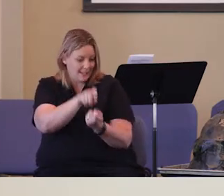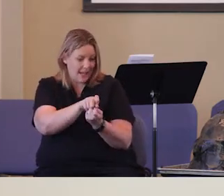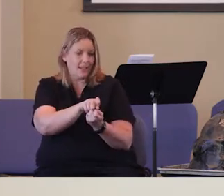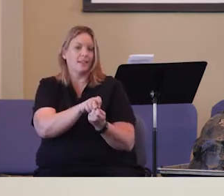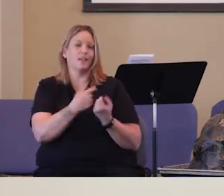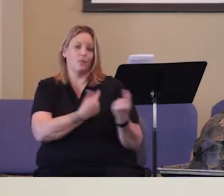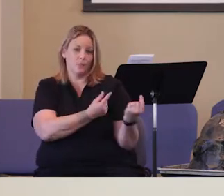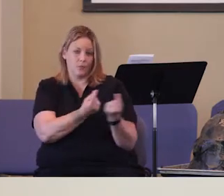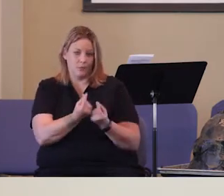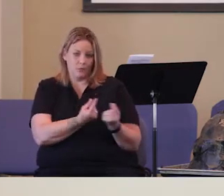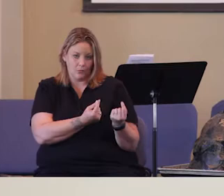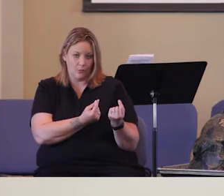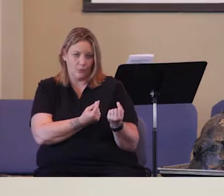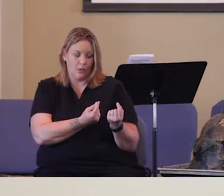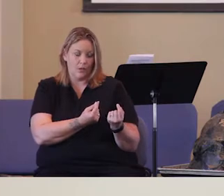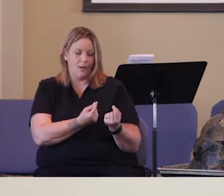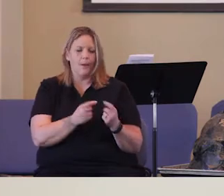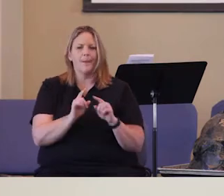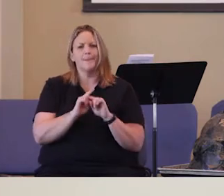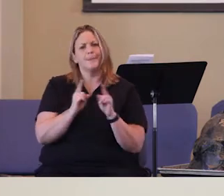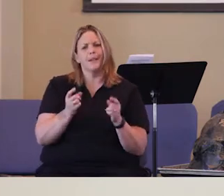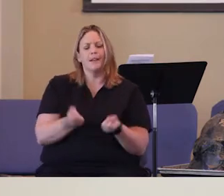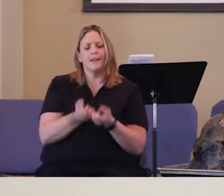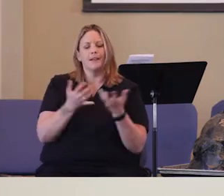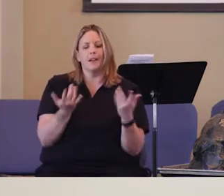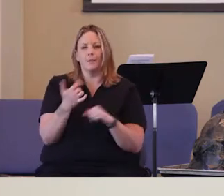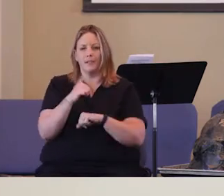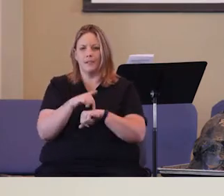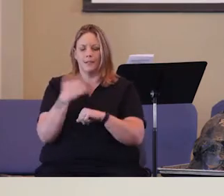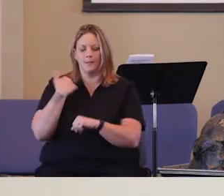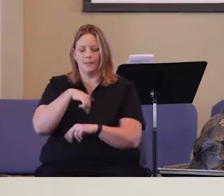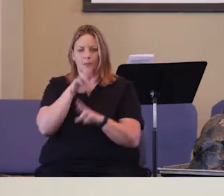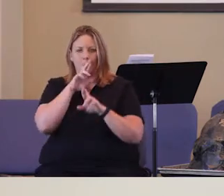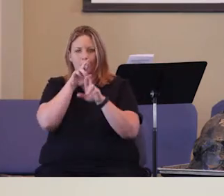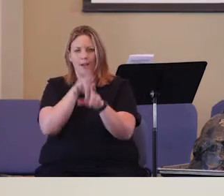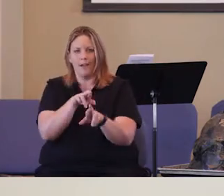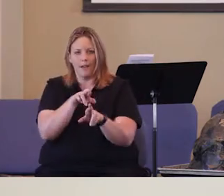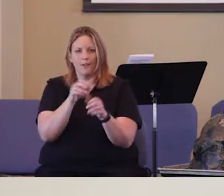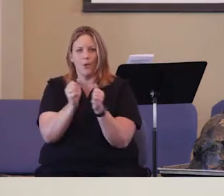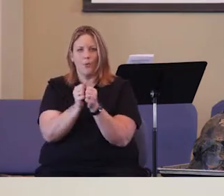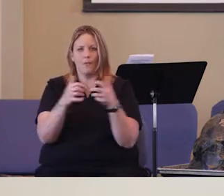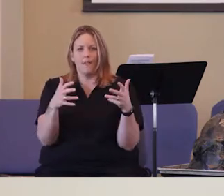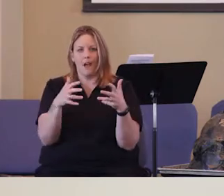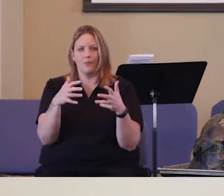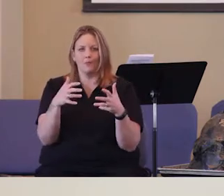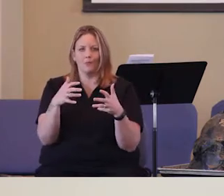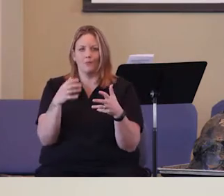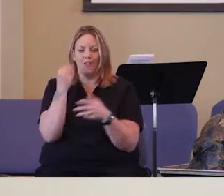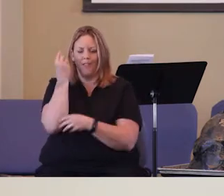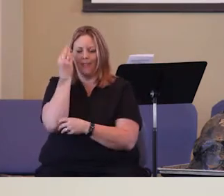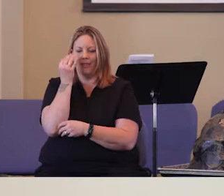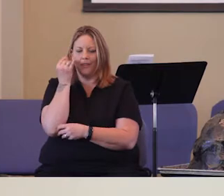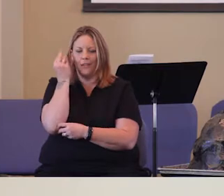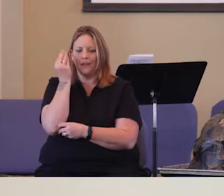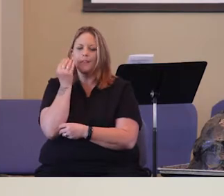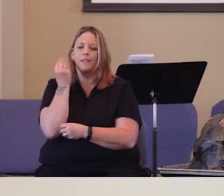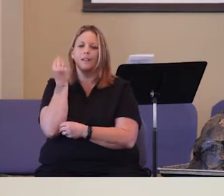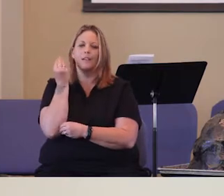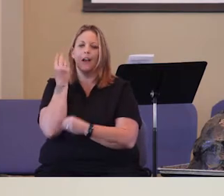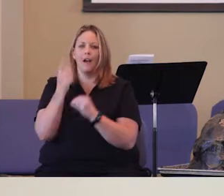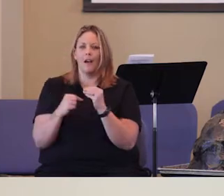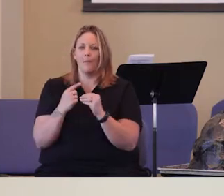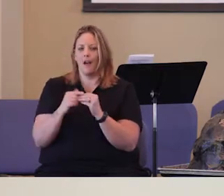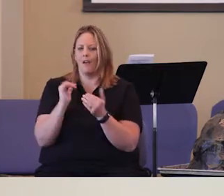exactly what he wants him to do. But how many times do we react without even thinking about,